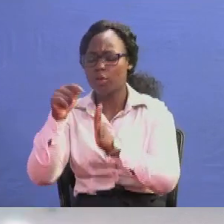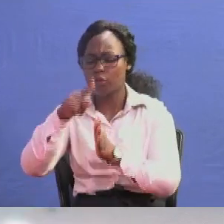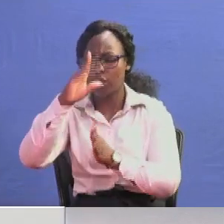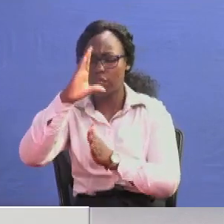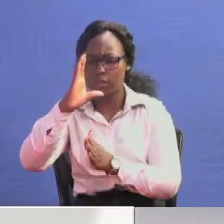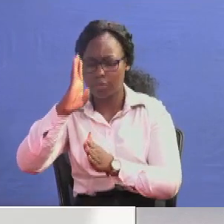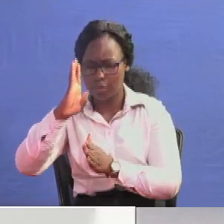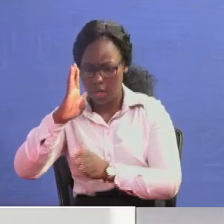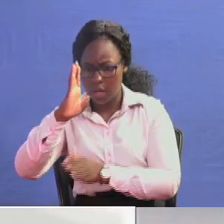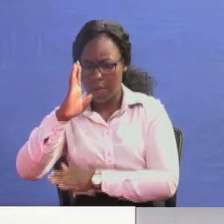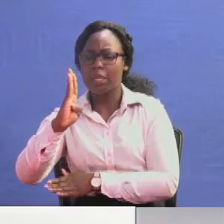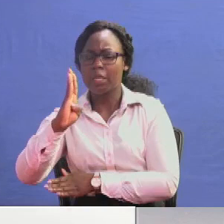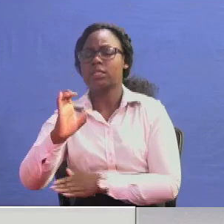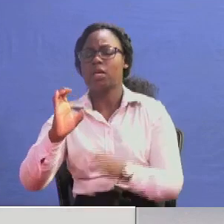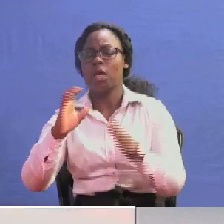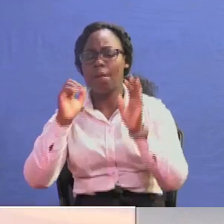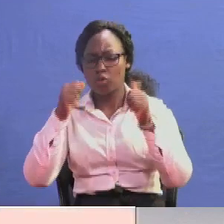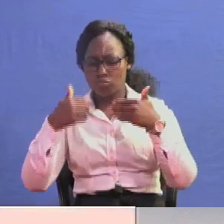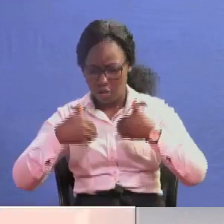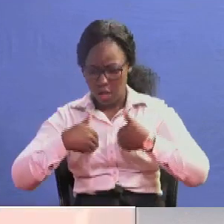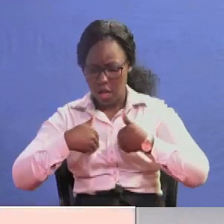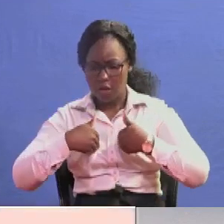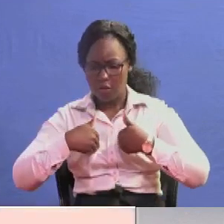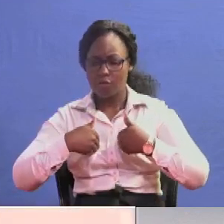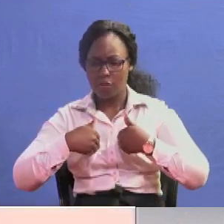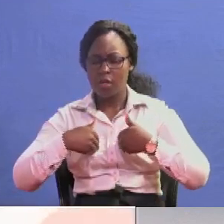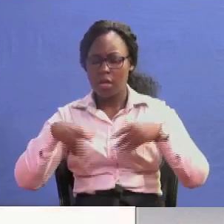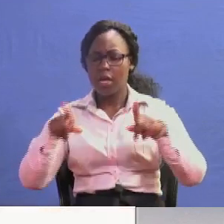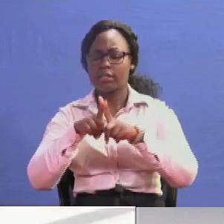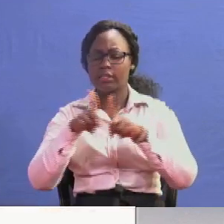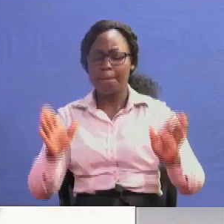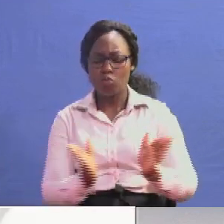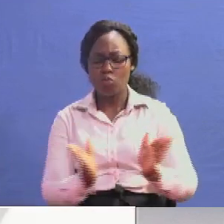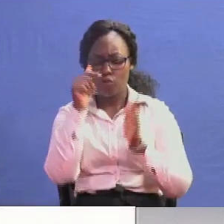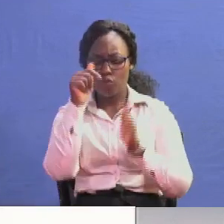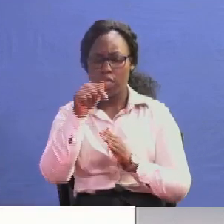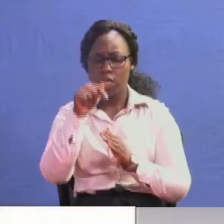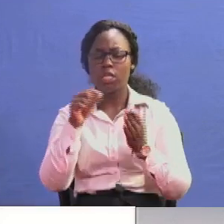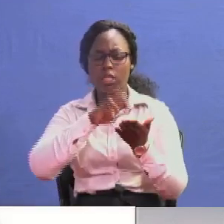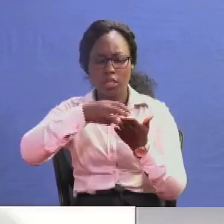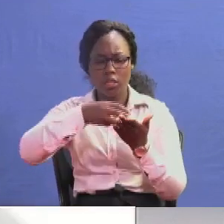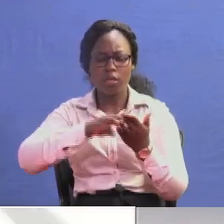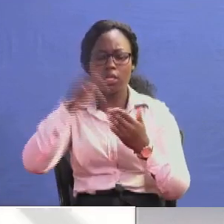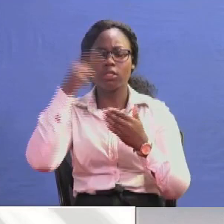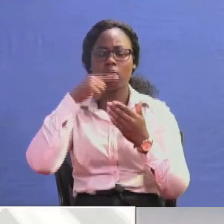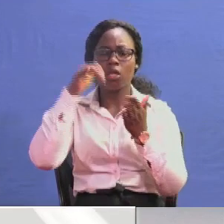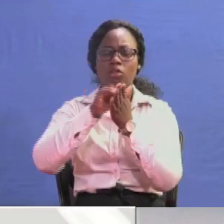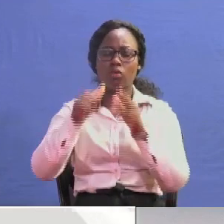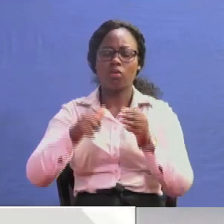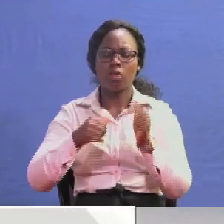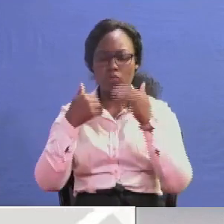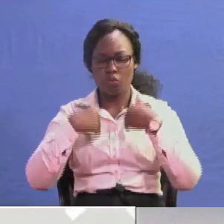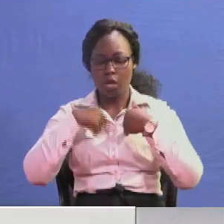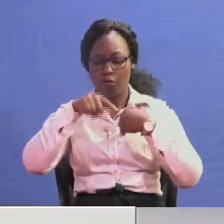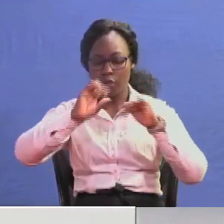-based curriculum we can carry with us forward and actually improve on those weaknesses so that we can embrace this new